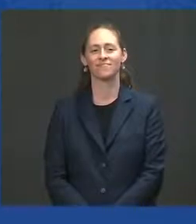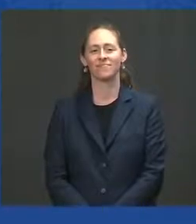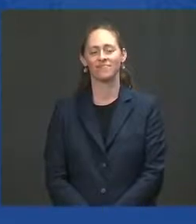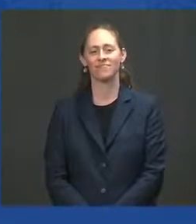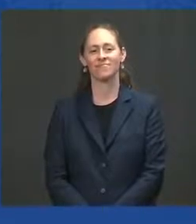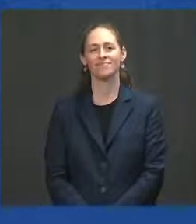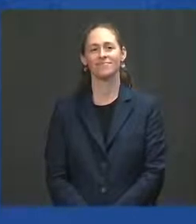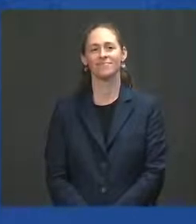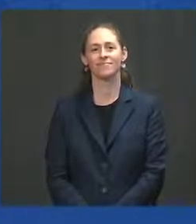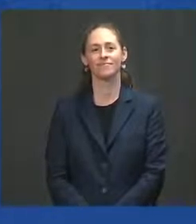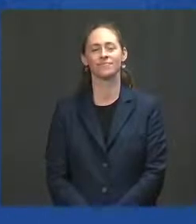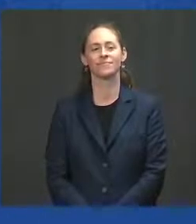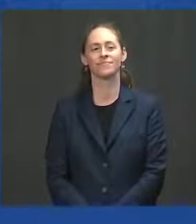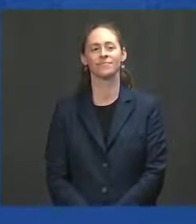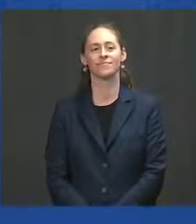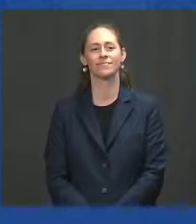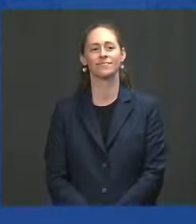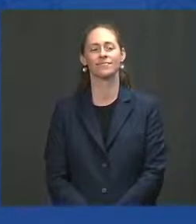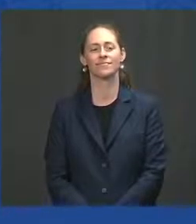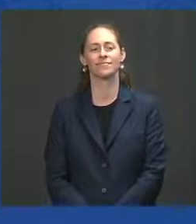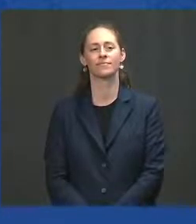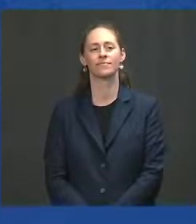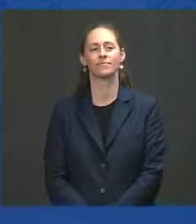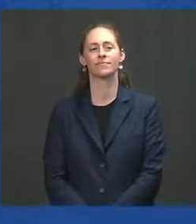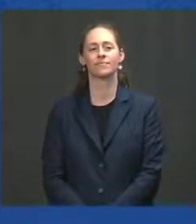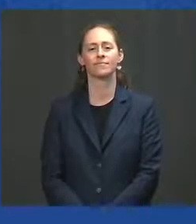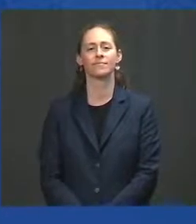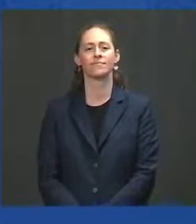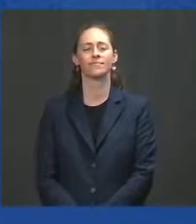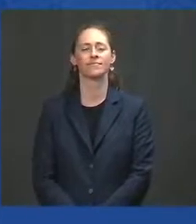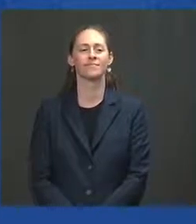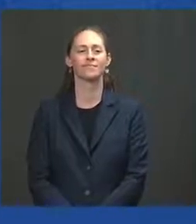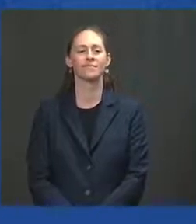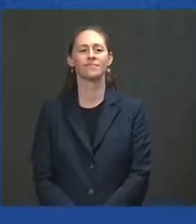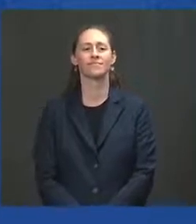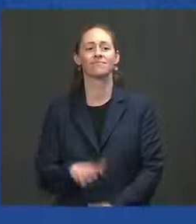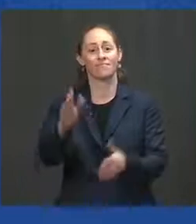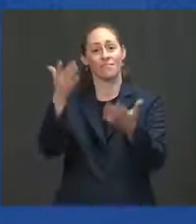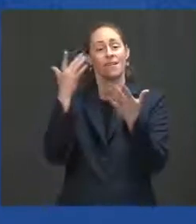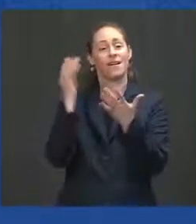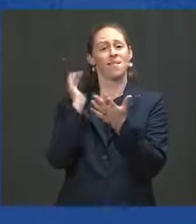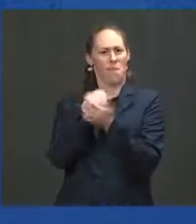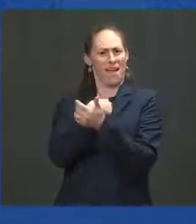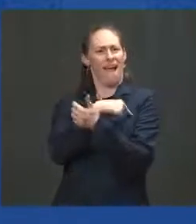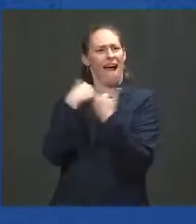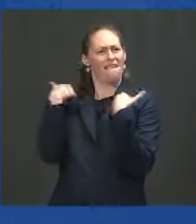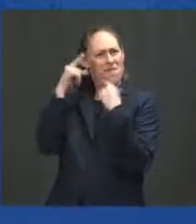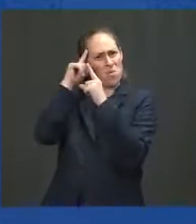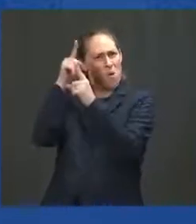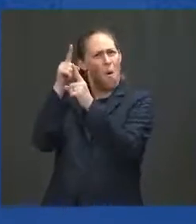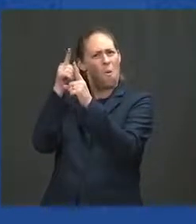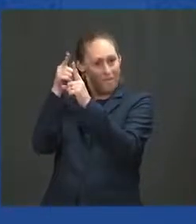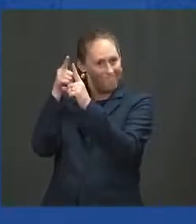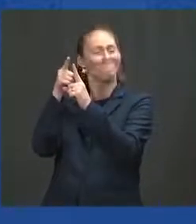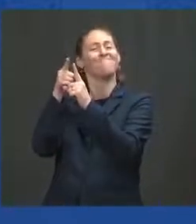Today, we've hit another milestone, a key milestone, in our nation's fight against COVID.